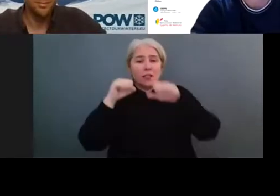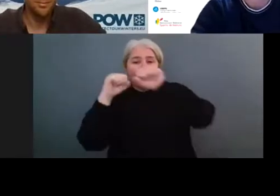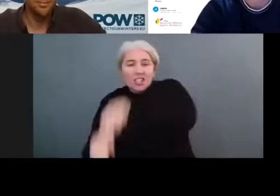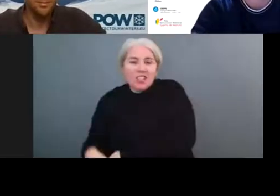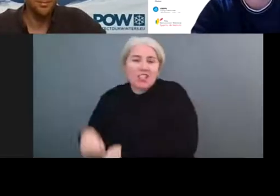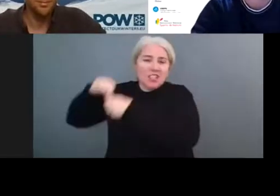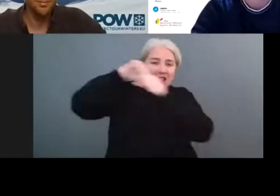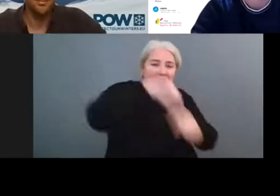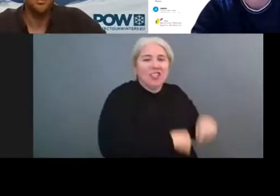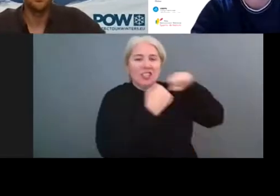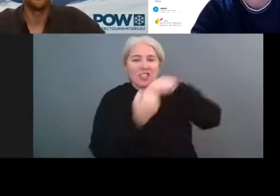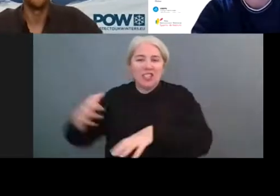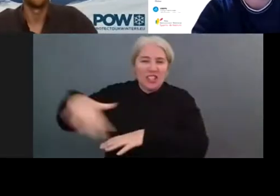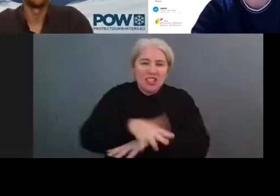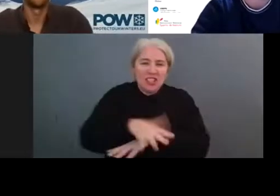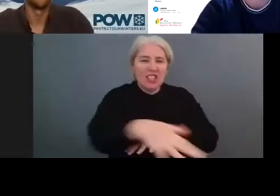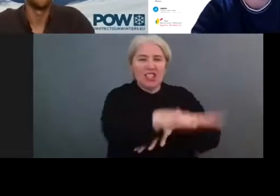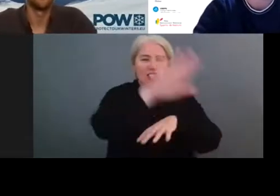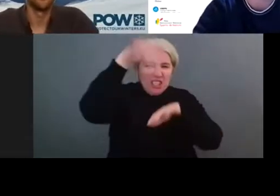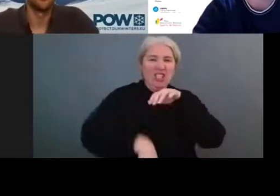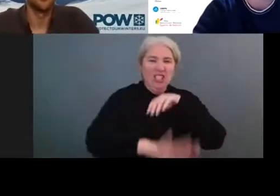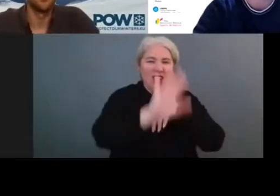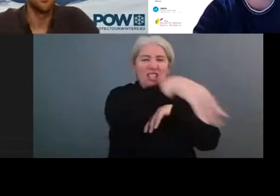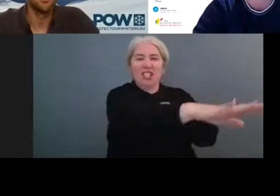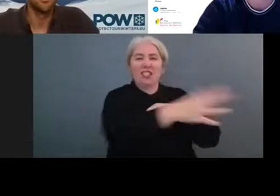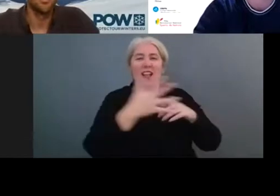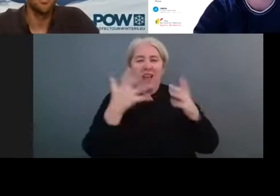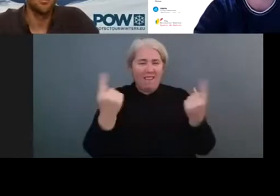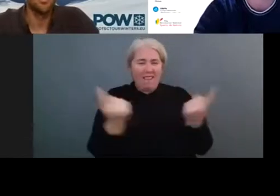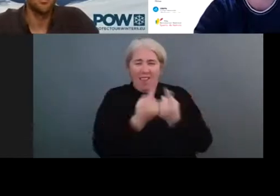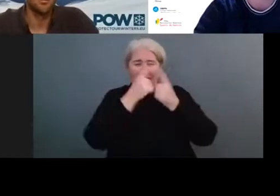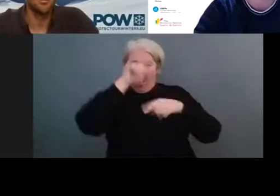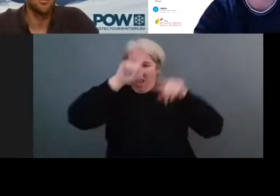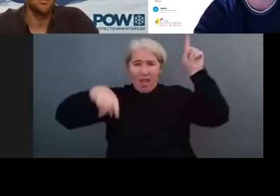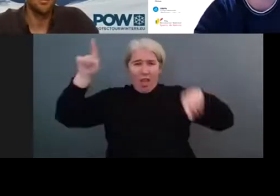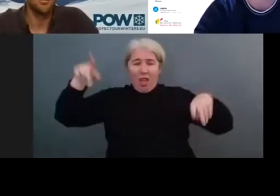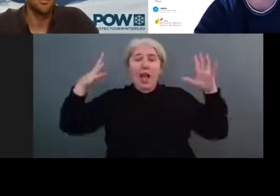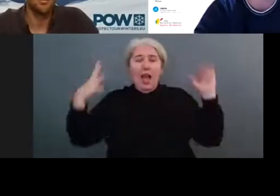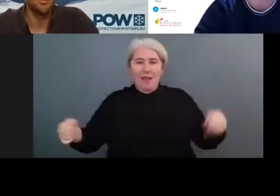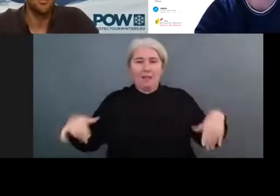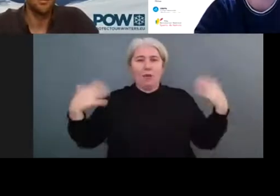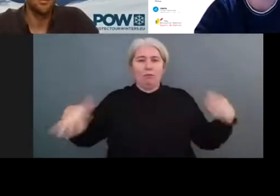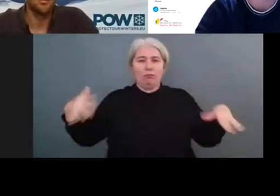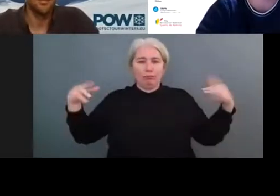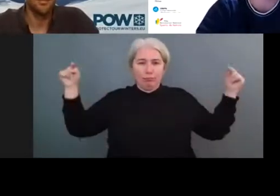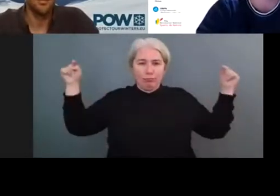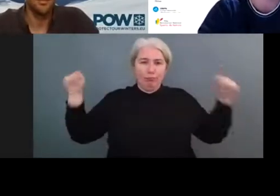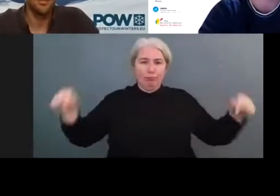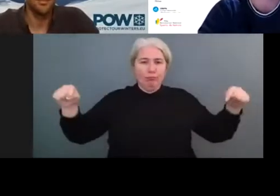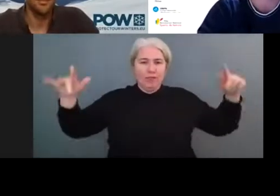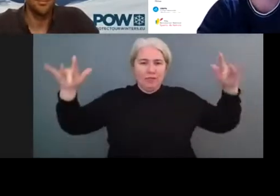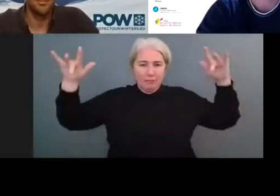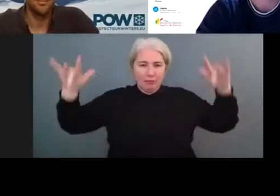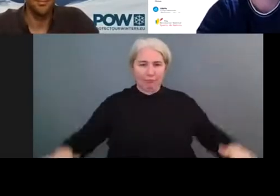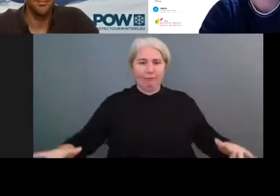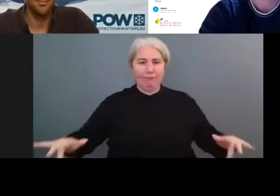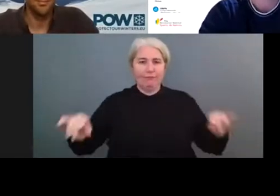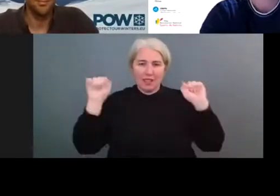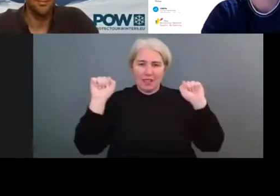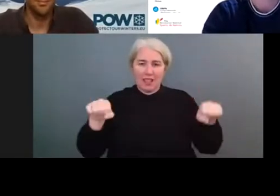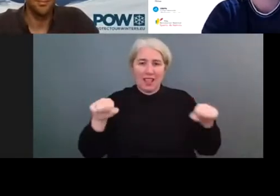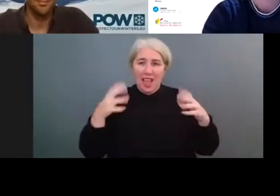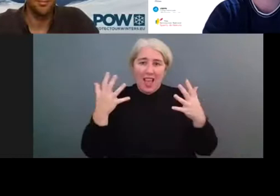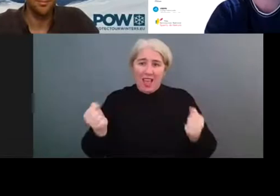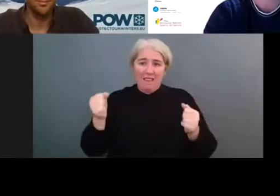For countryside recreation, climate change is having a more indirect but no less potent effect. A